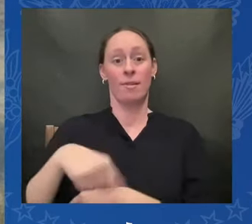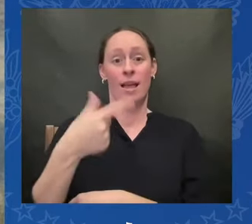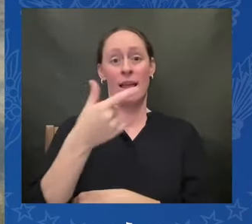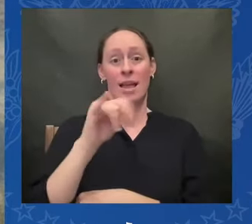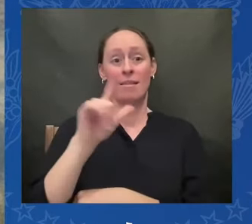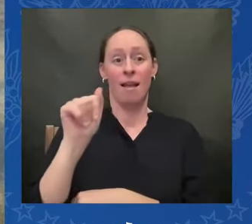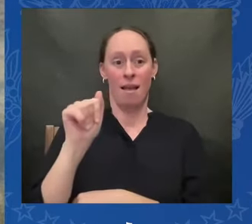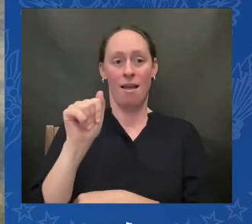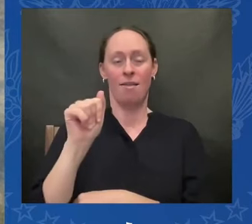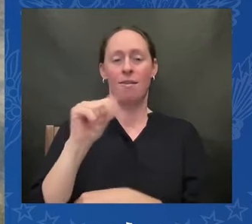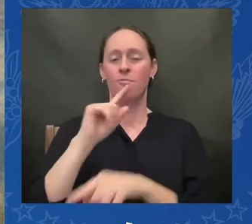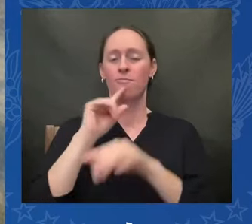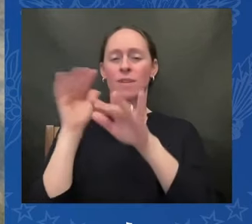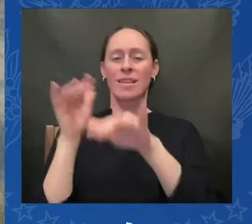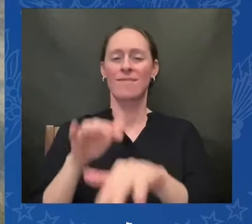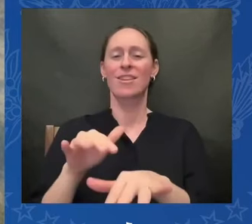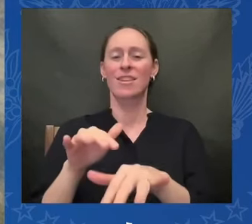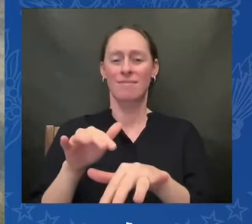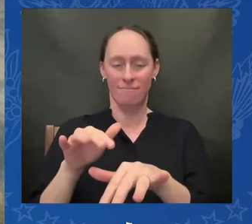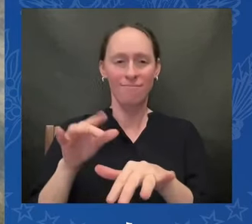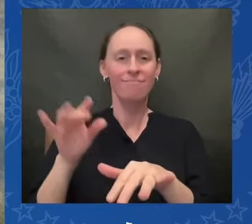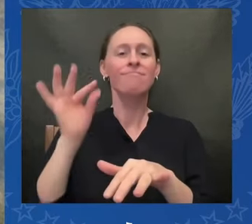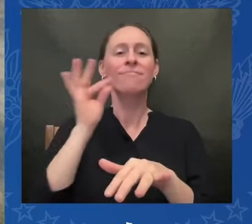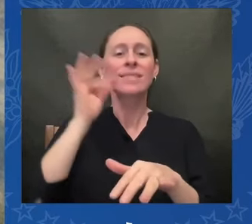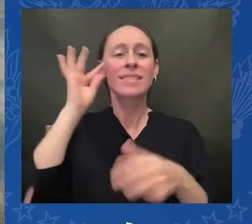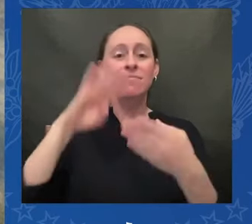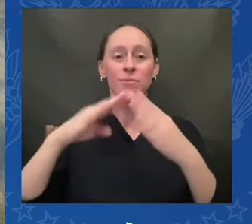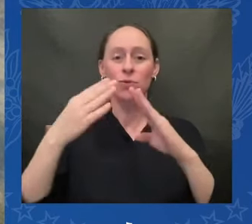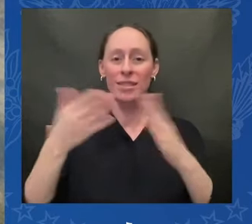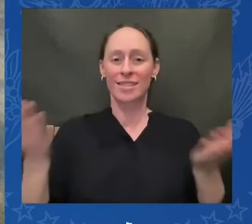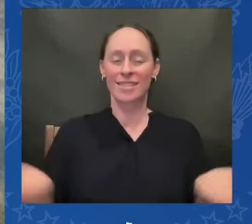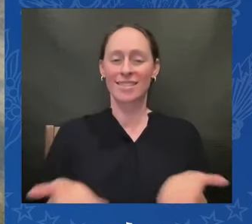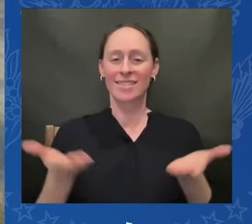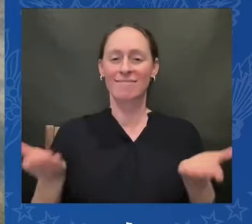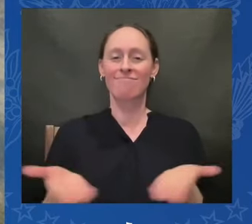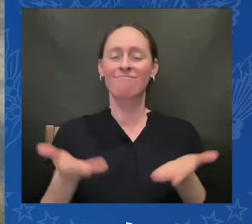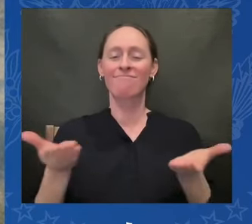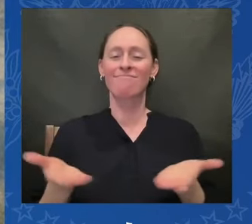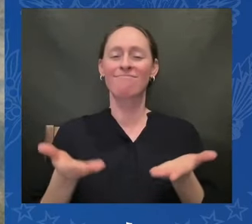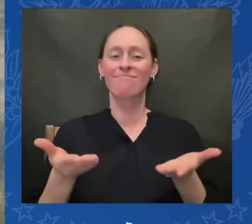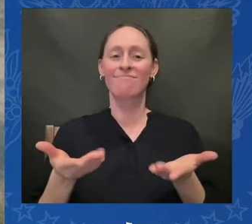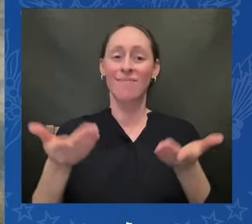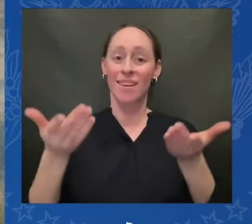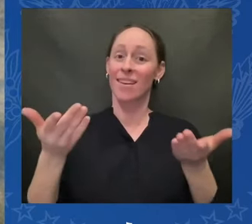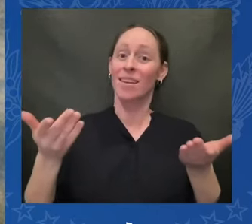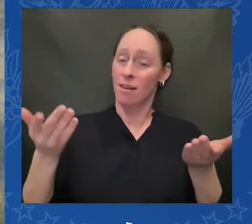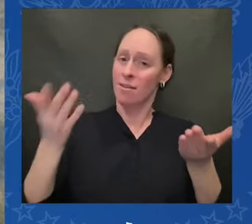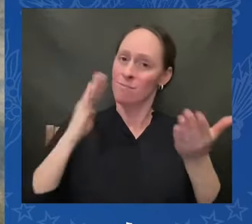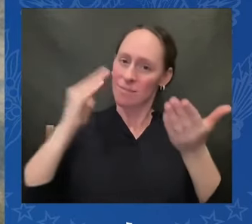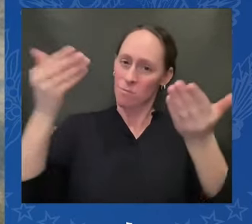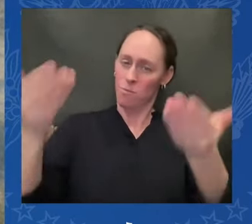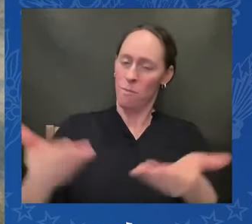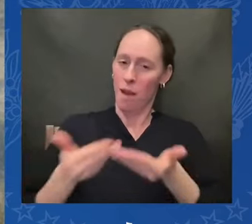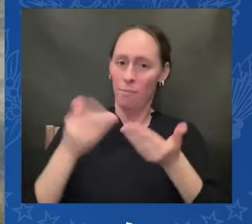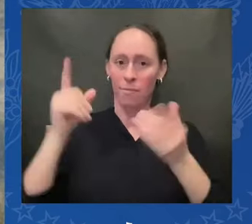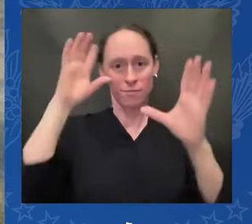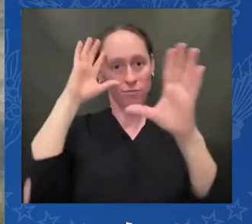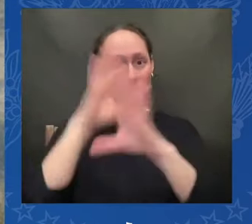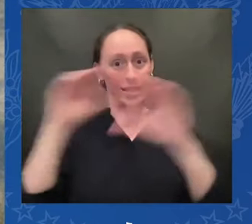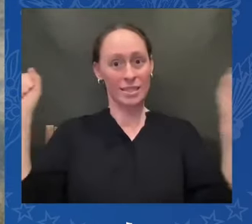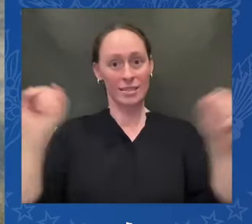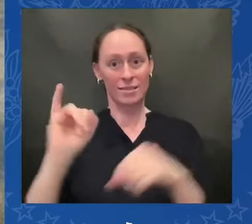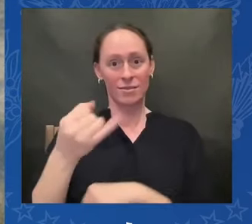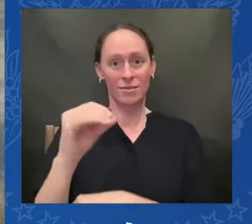we welcome President Joe Biden to the ancestral homelands of the Pima and Maricopa peoples